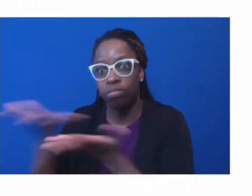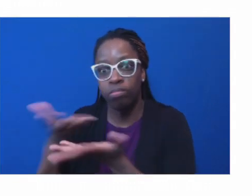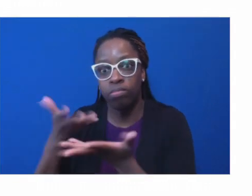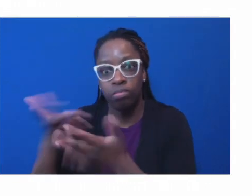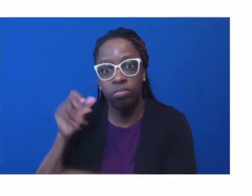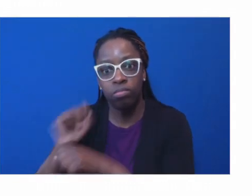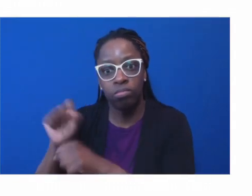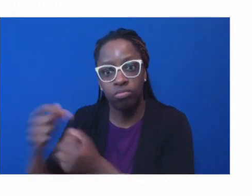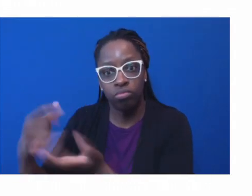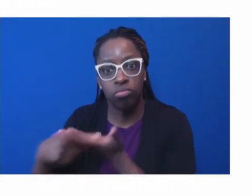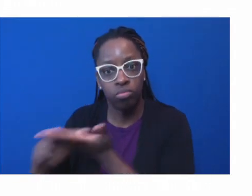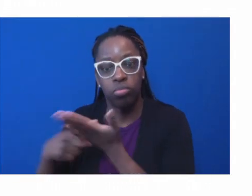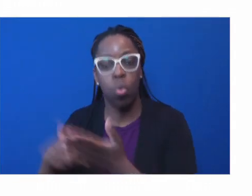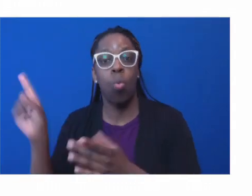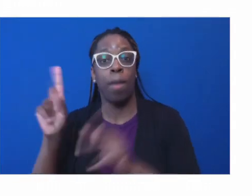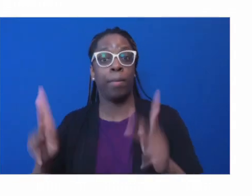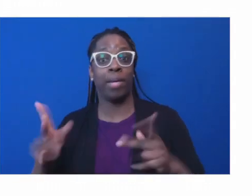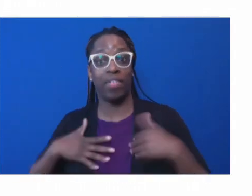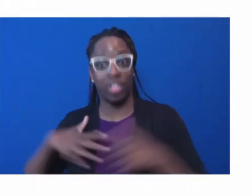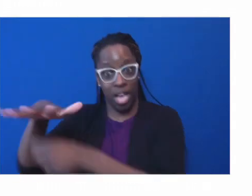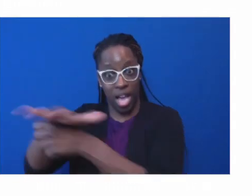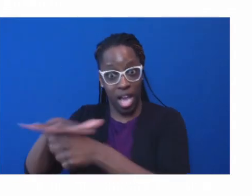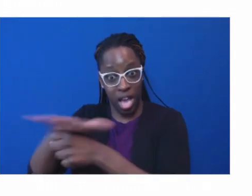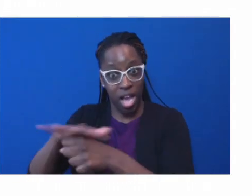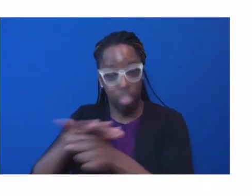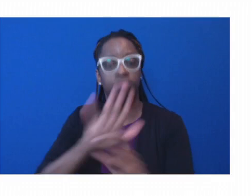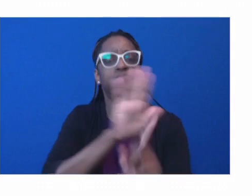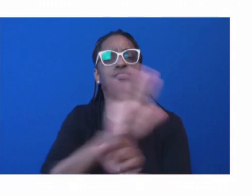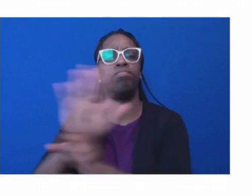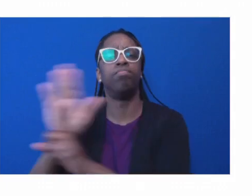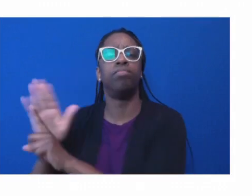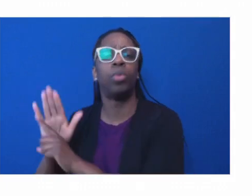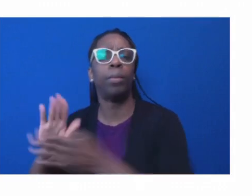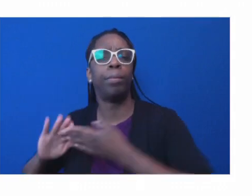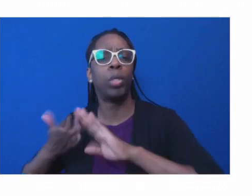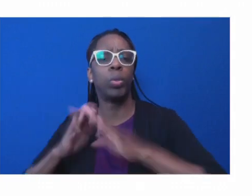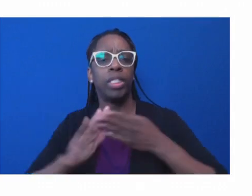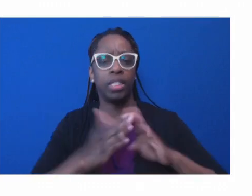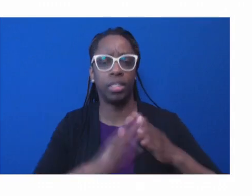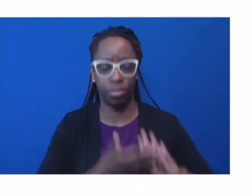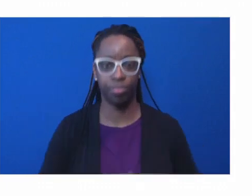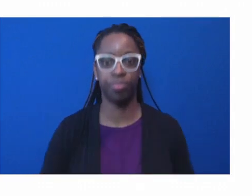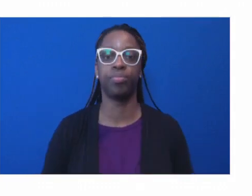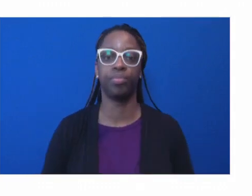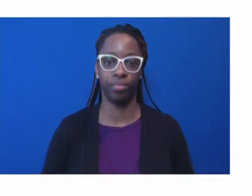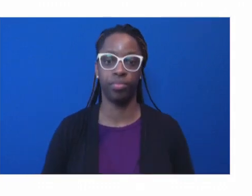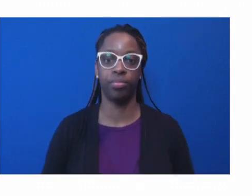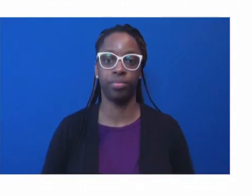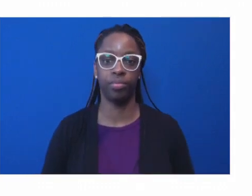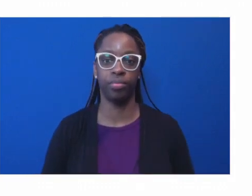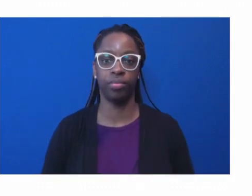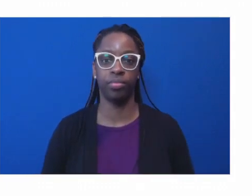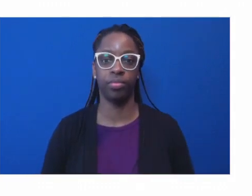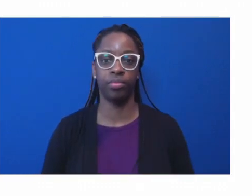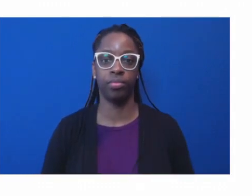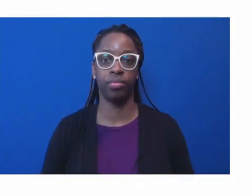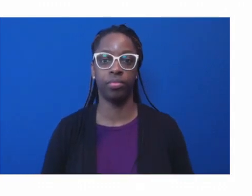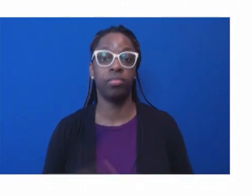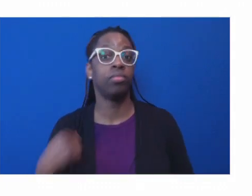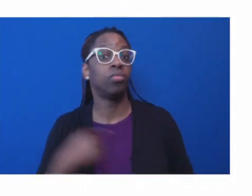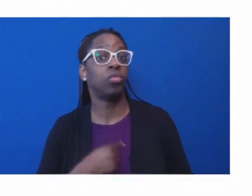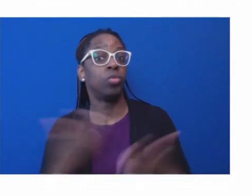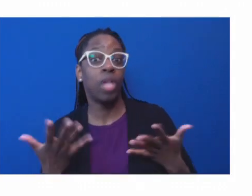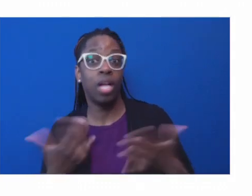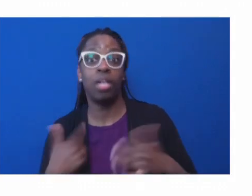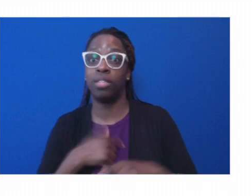could have the, for the first time at a state level, have the opportunity to be, uh, able to get to communities and not just rely on our